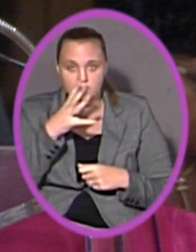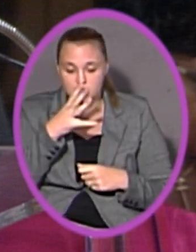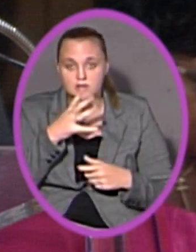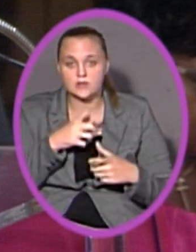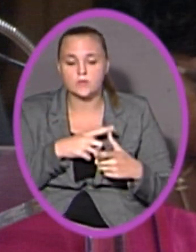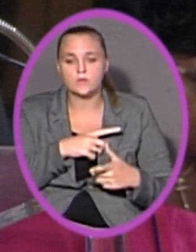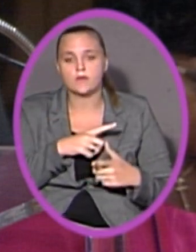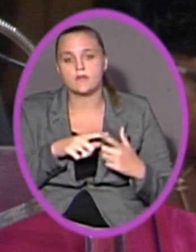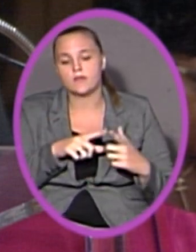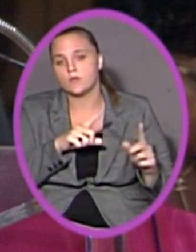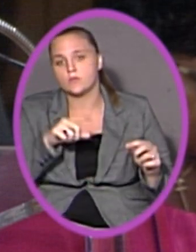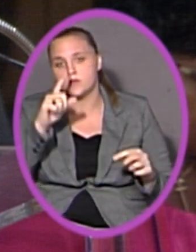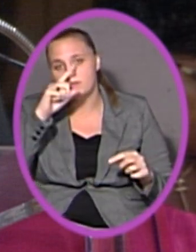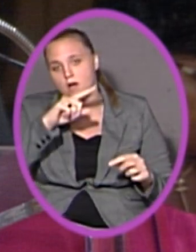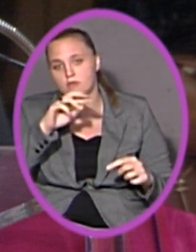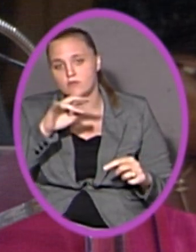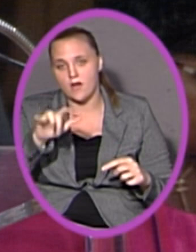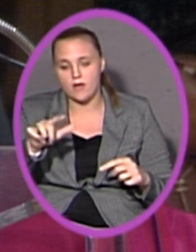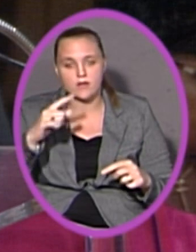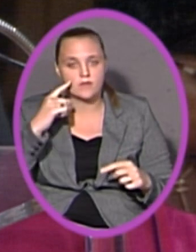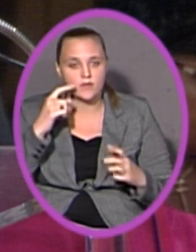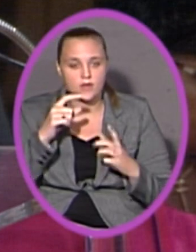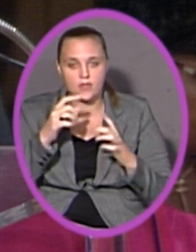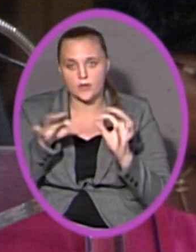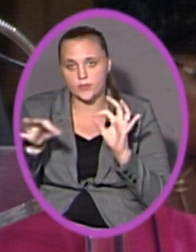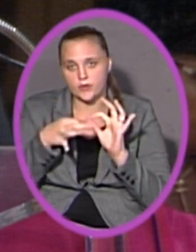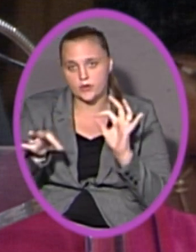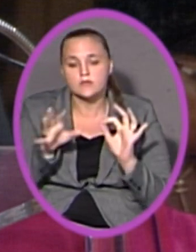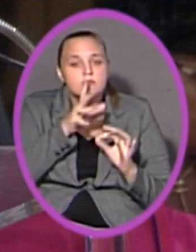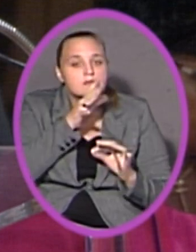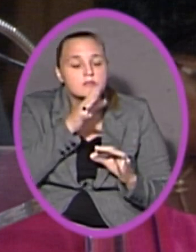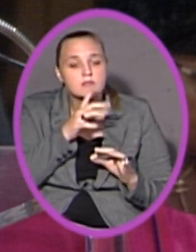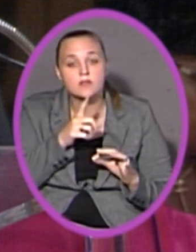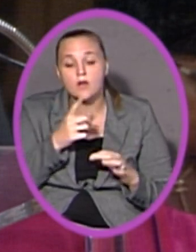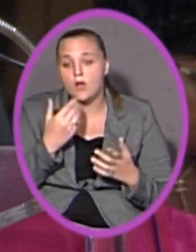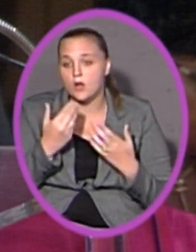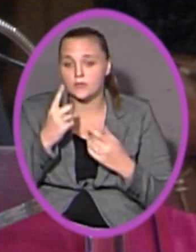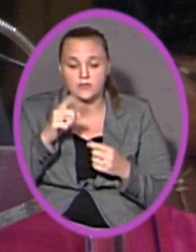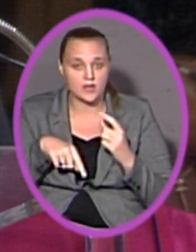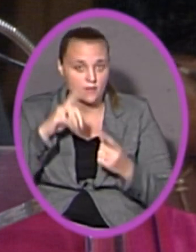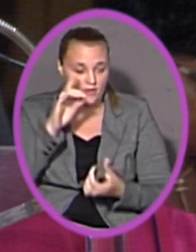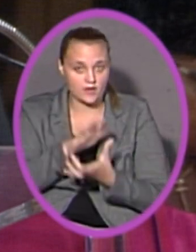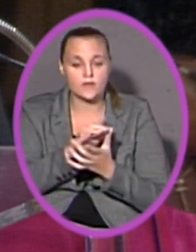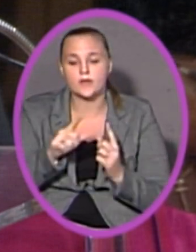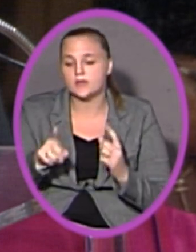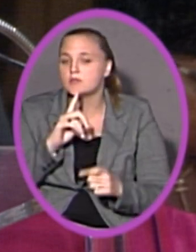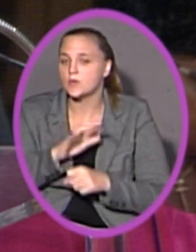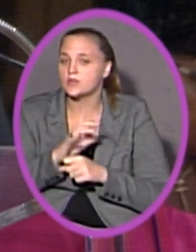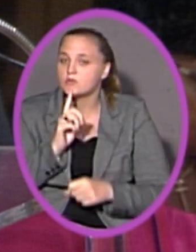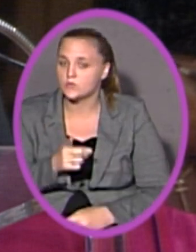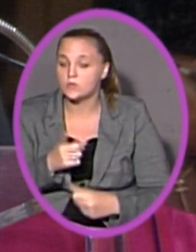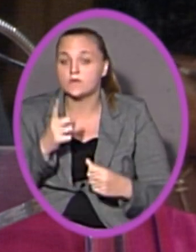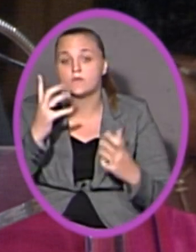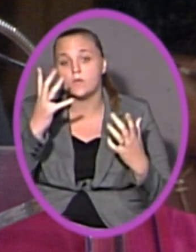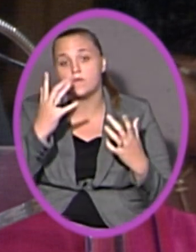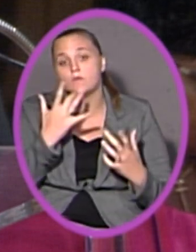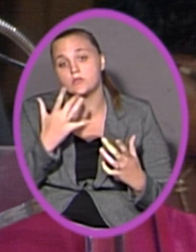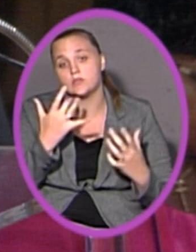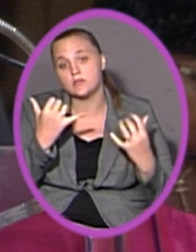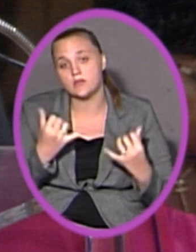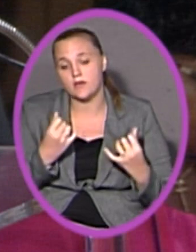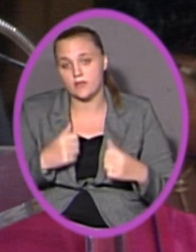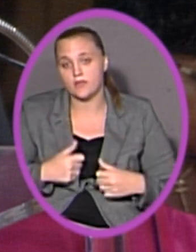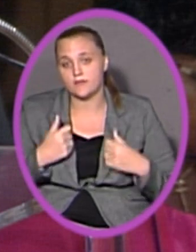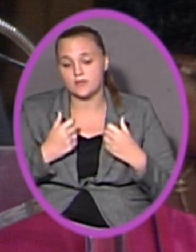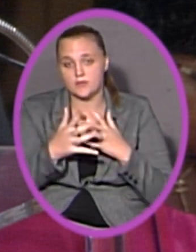tried at a mock trial for their words. It is an almost unbelievable story but he swears it is true. Fortunately, he now lives in America and